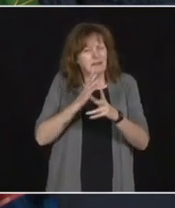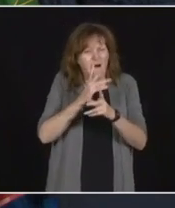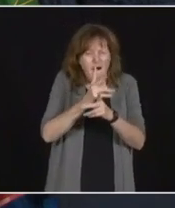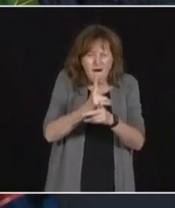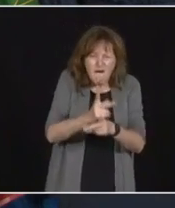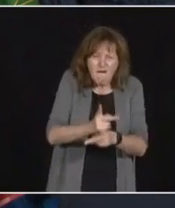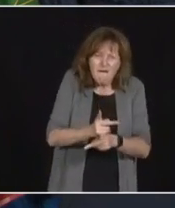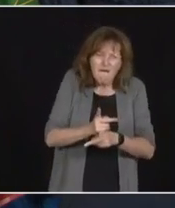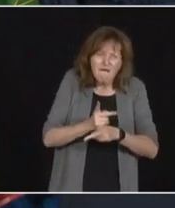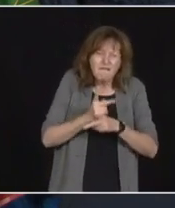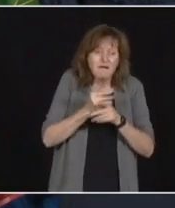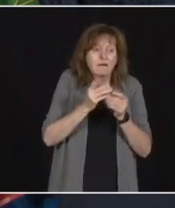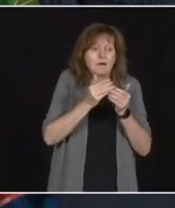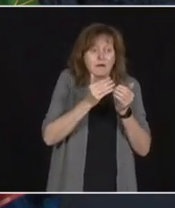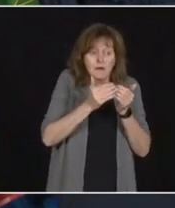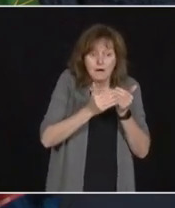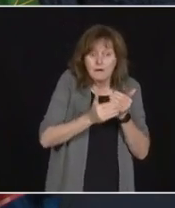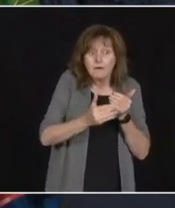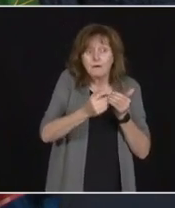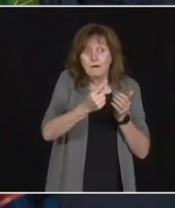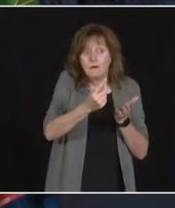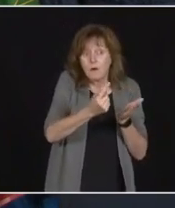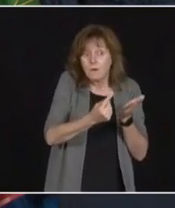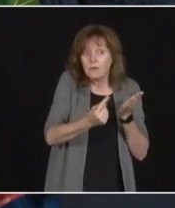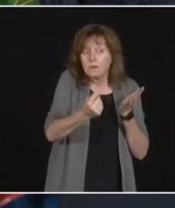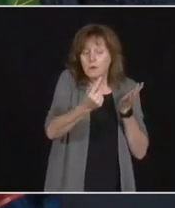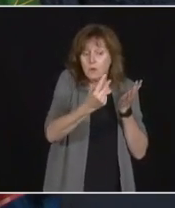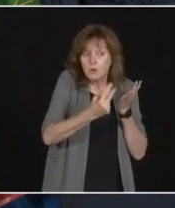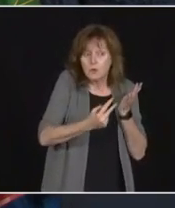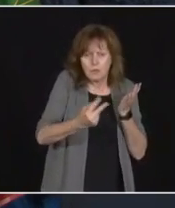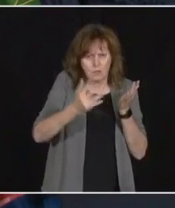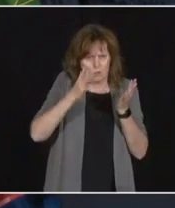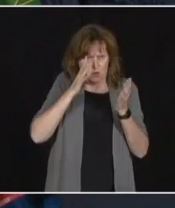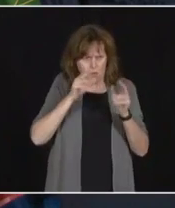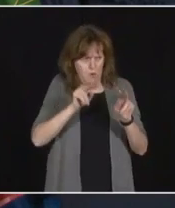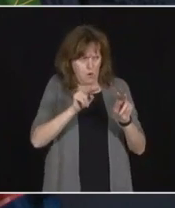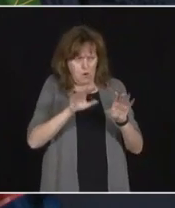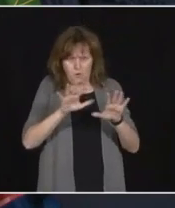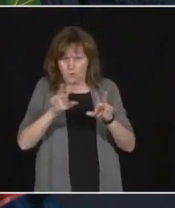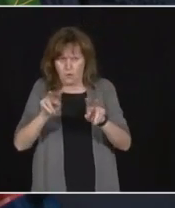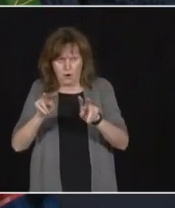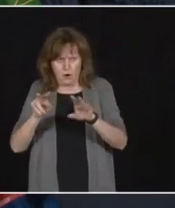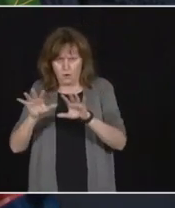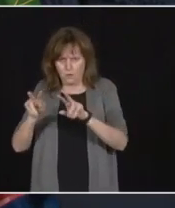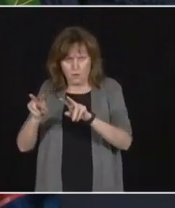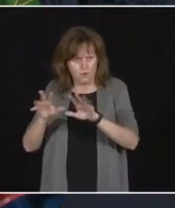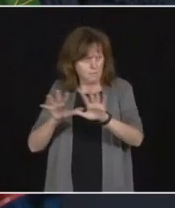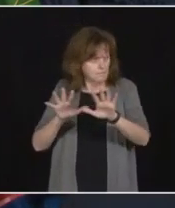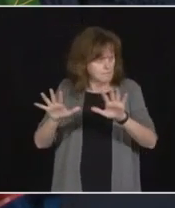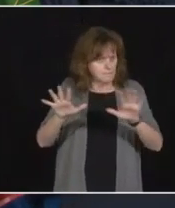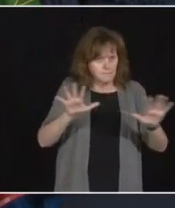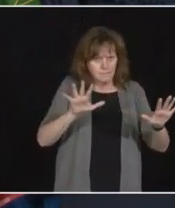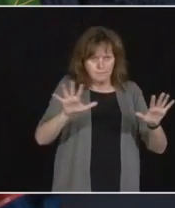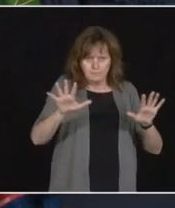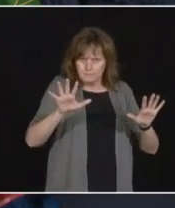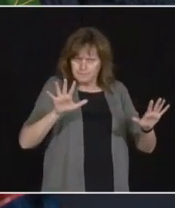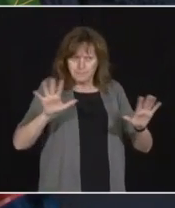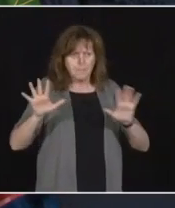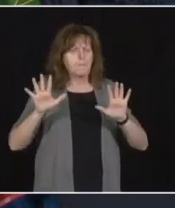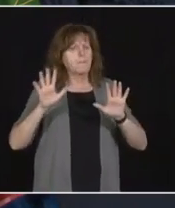weeks, we will continue to monitor the situation closely. We working on expanded visiting operations. And